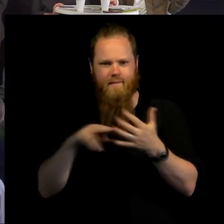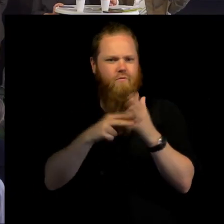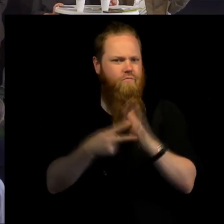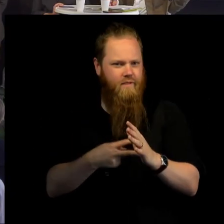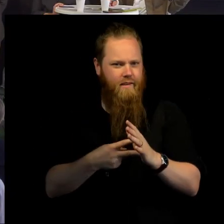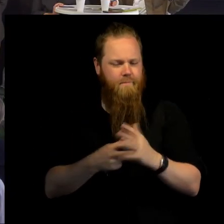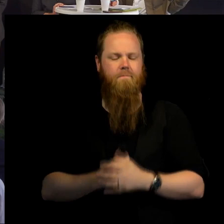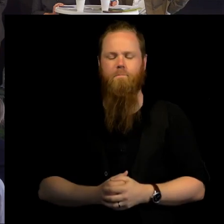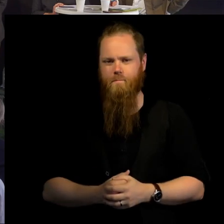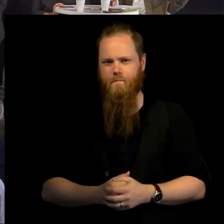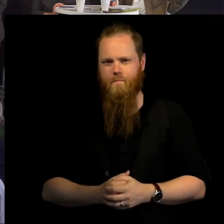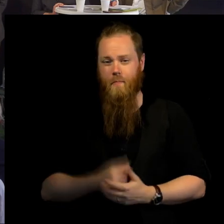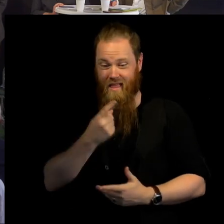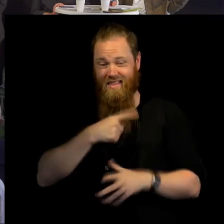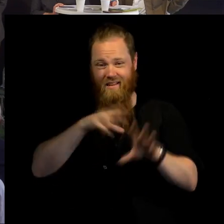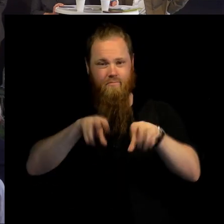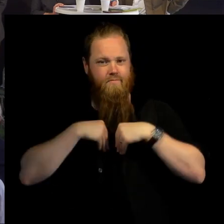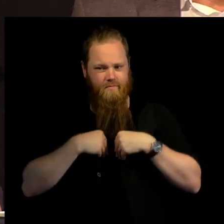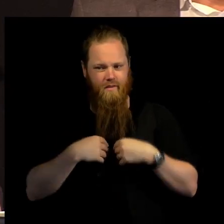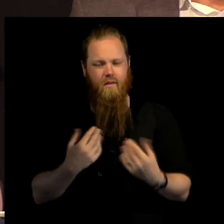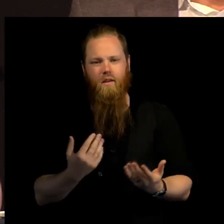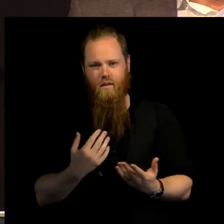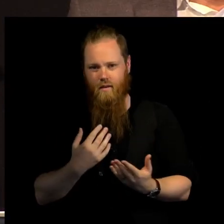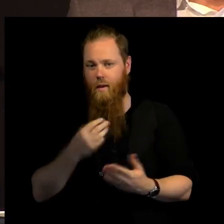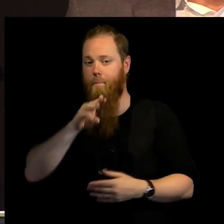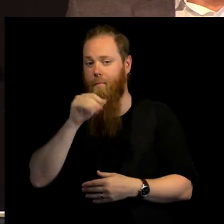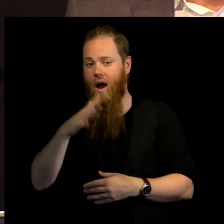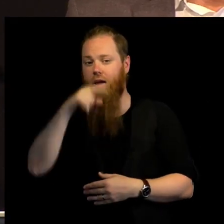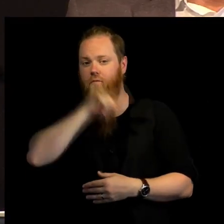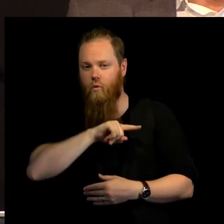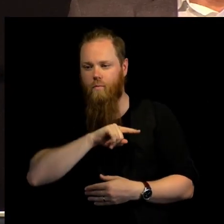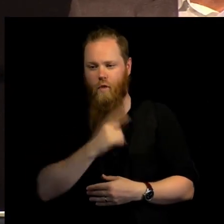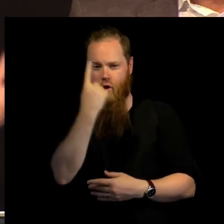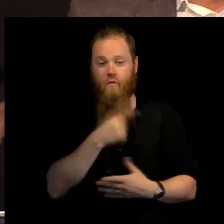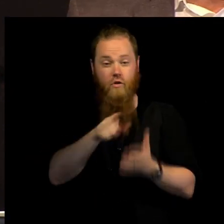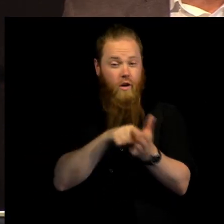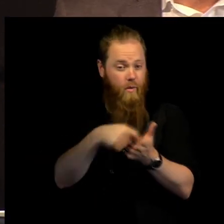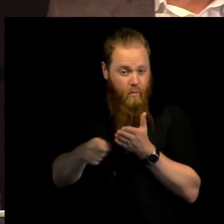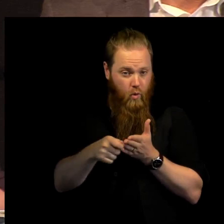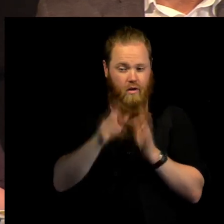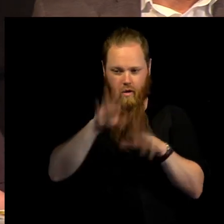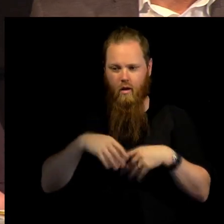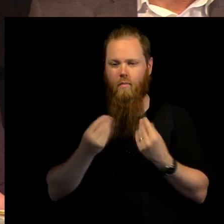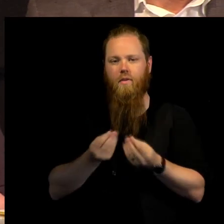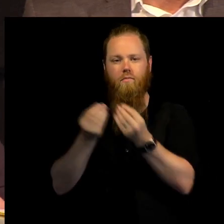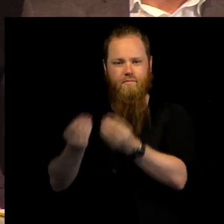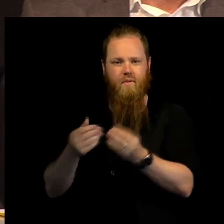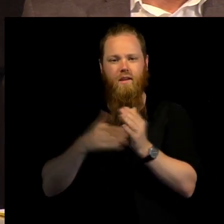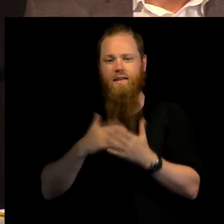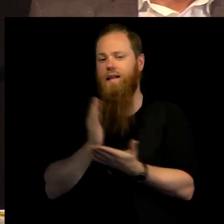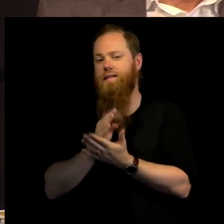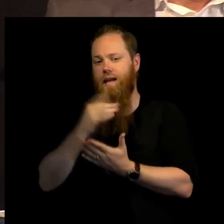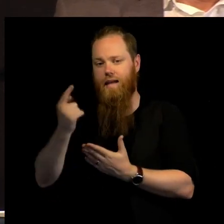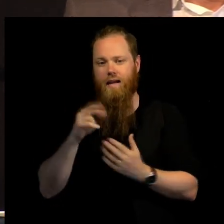It was adopted last year in May, and the first report has already been provided for the Security